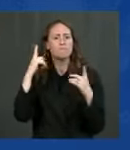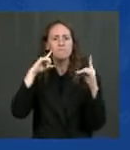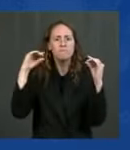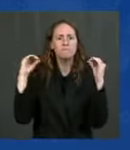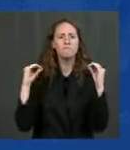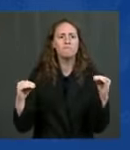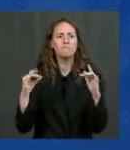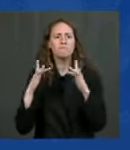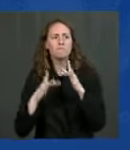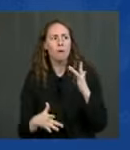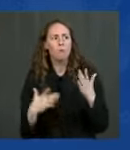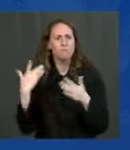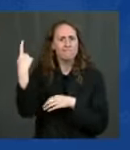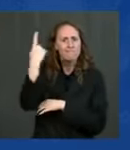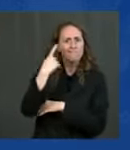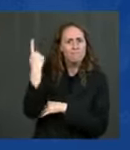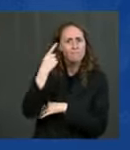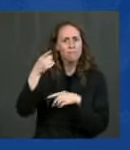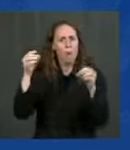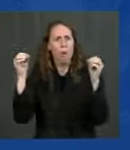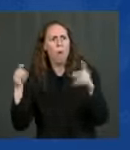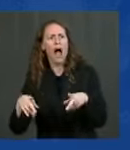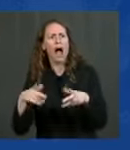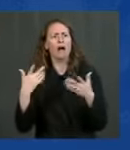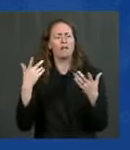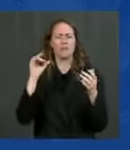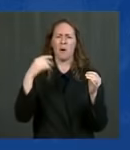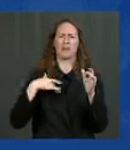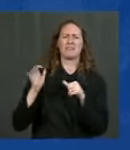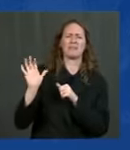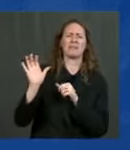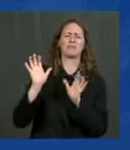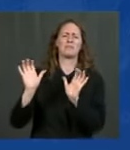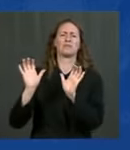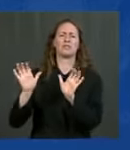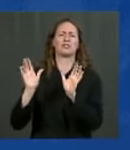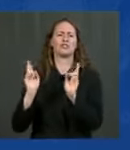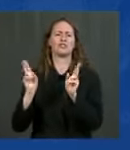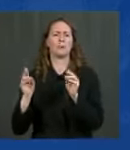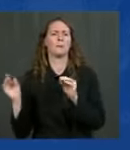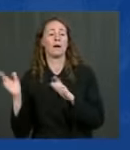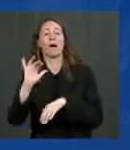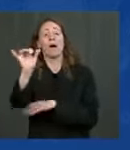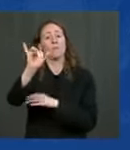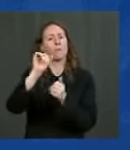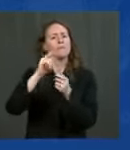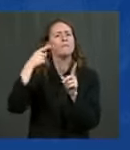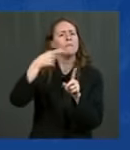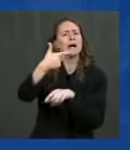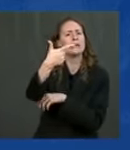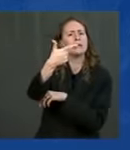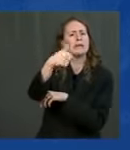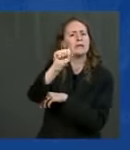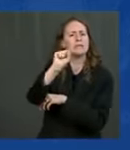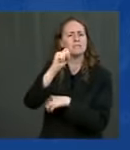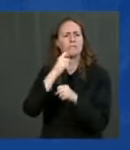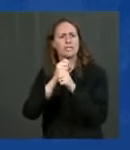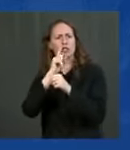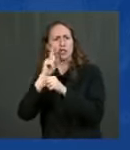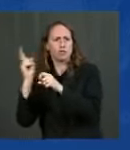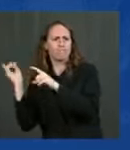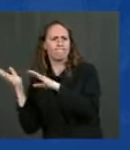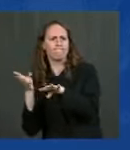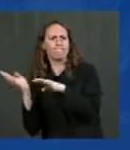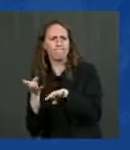okay we're moving quickly to keep gas flowing to the pumps including I've gone into the strategic petroleum